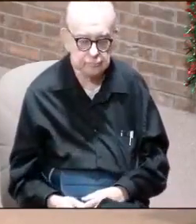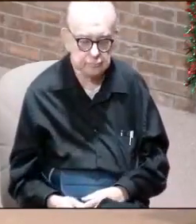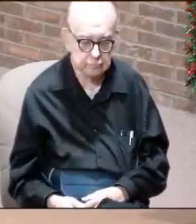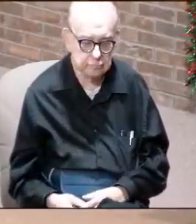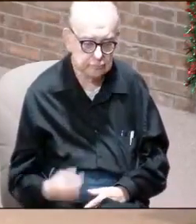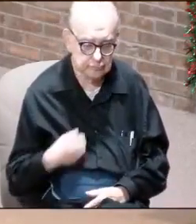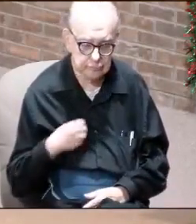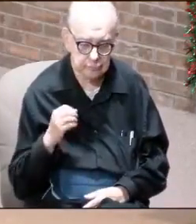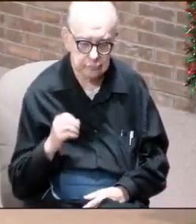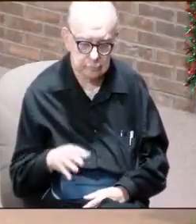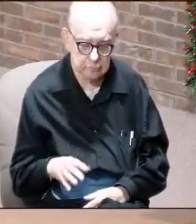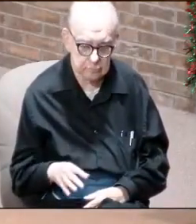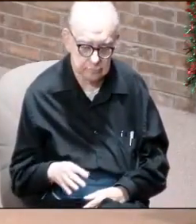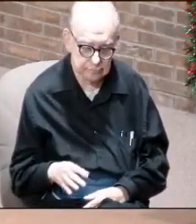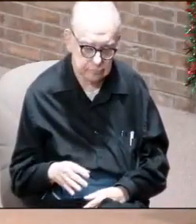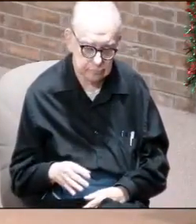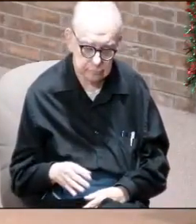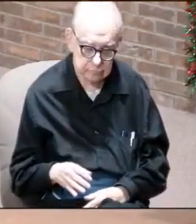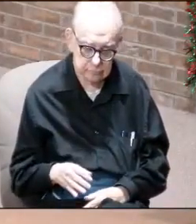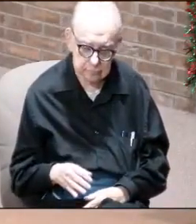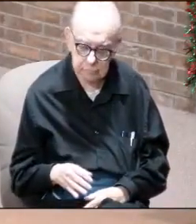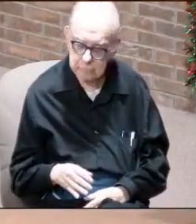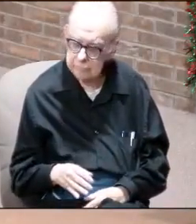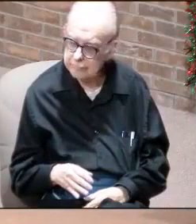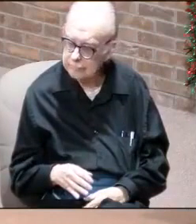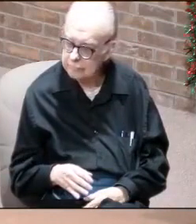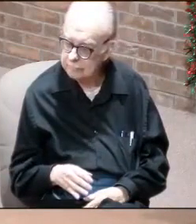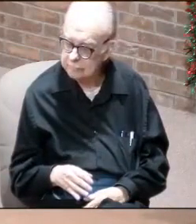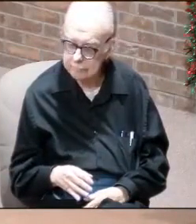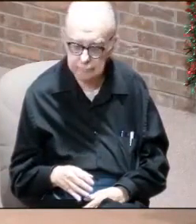I'll finish. Man, I didn't get very far.